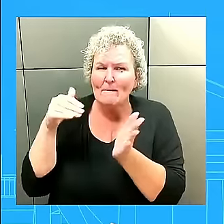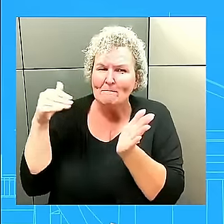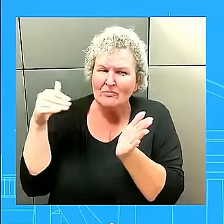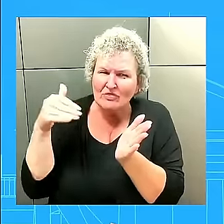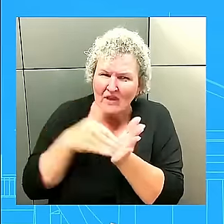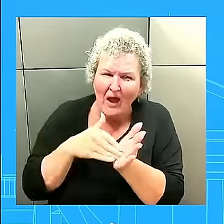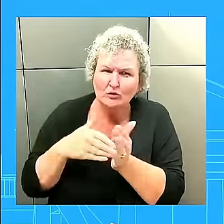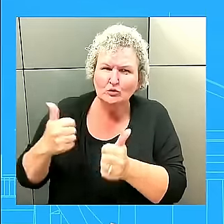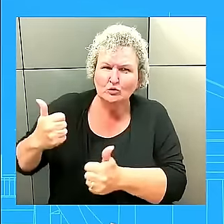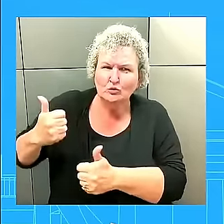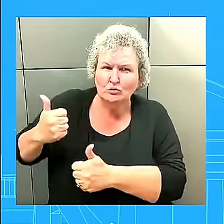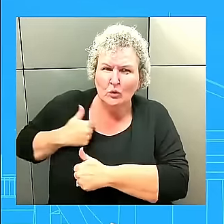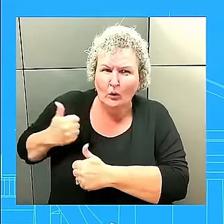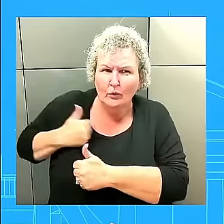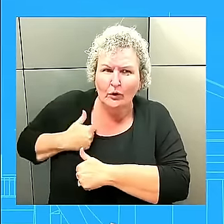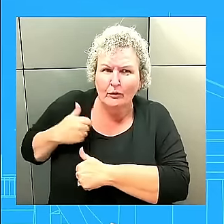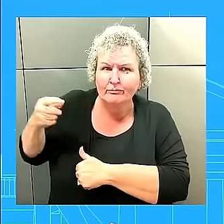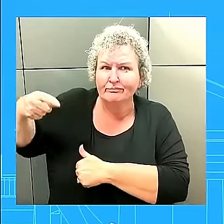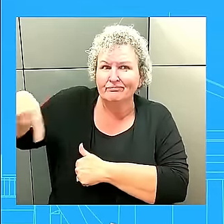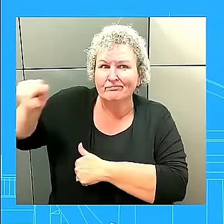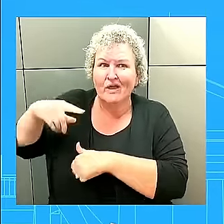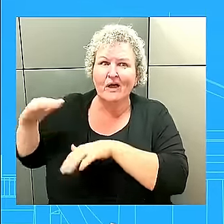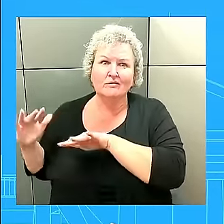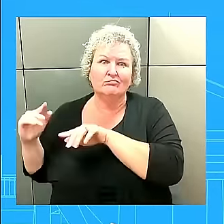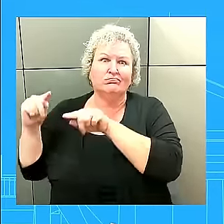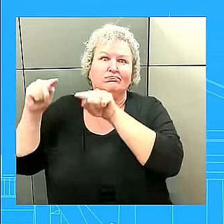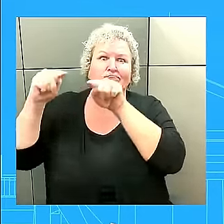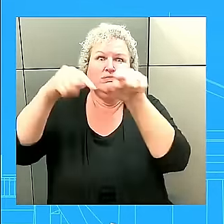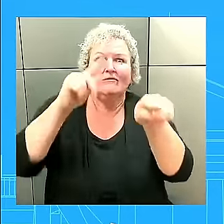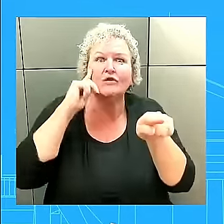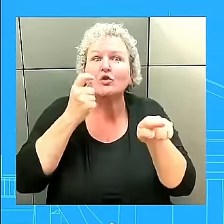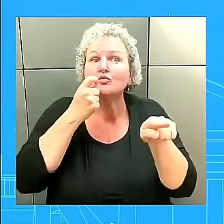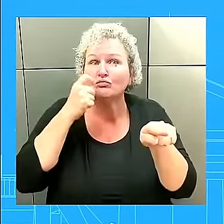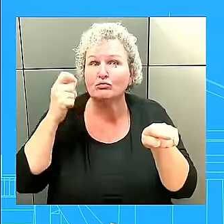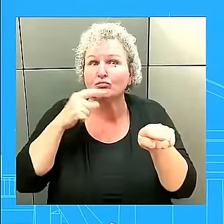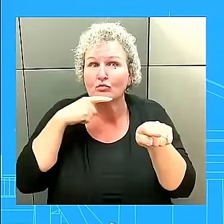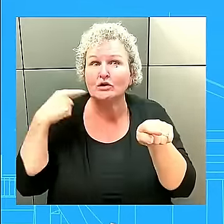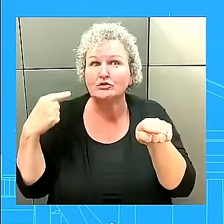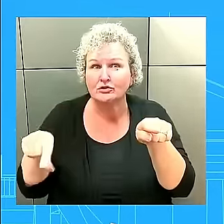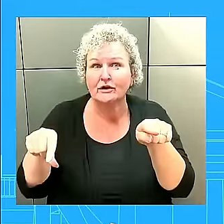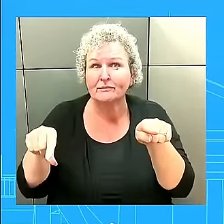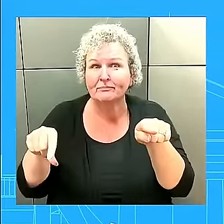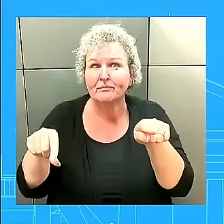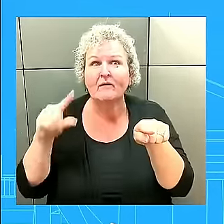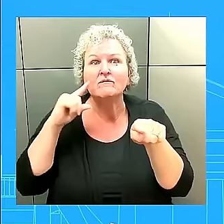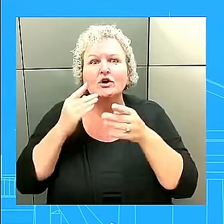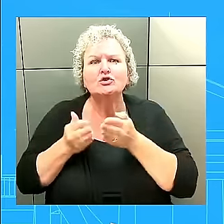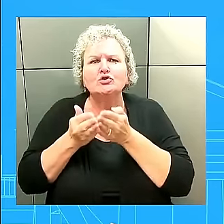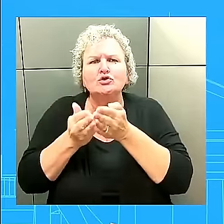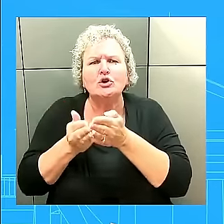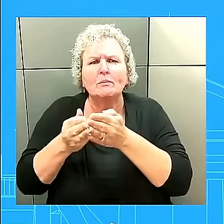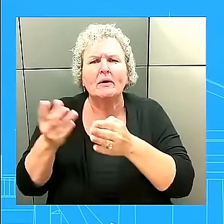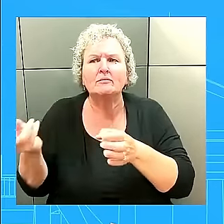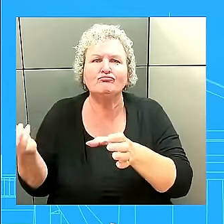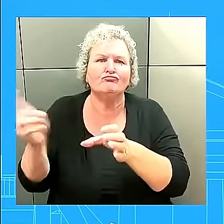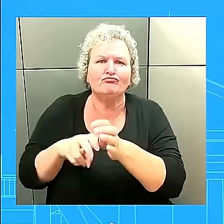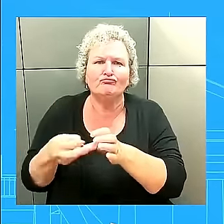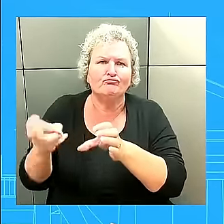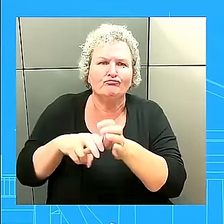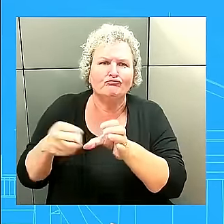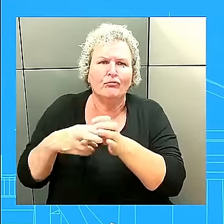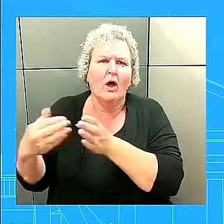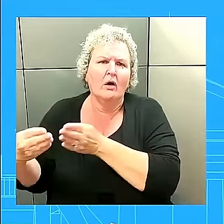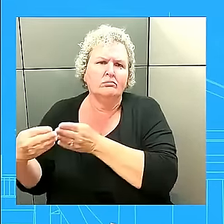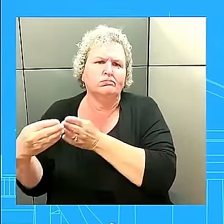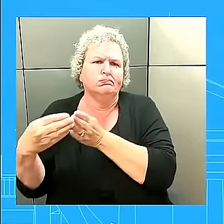soldiers traveled by ship from the Wonsan area in North Korea to Vladivostok, Russia. These soldiers then